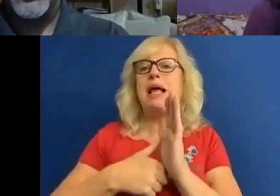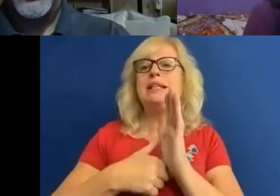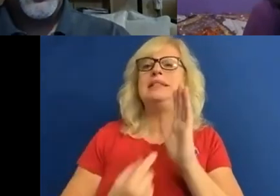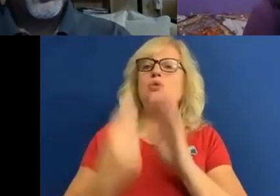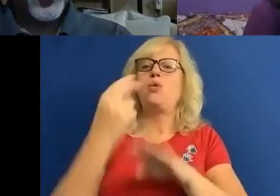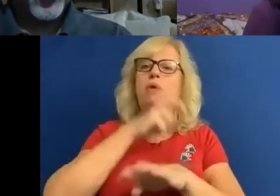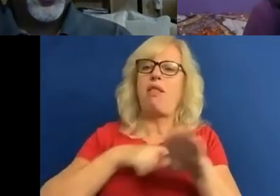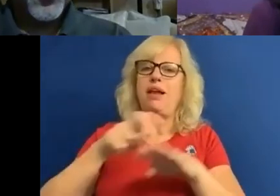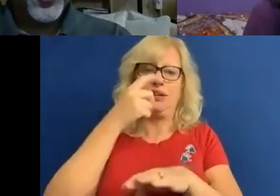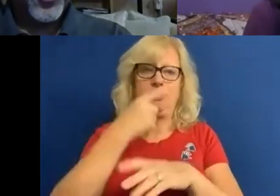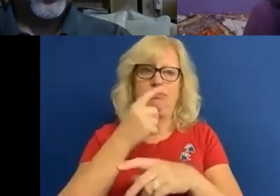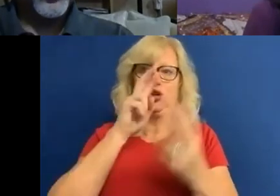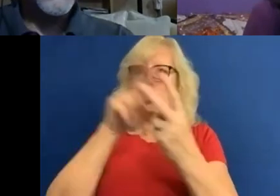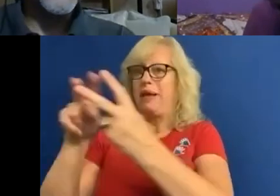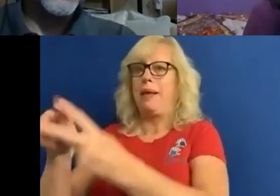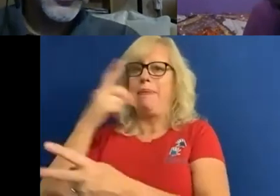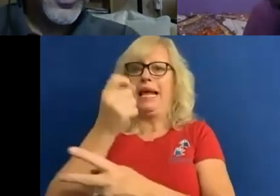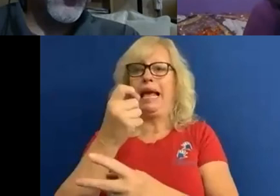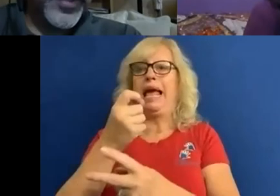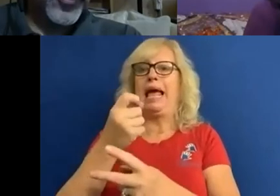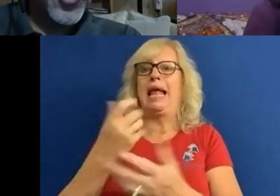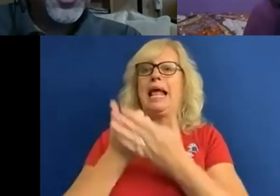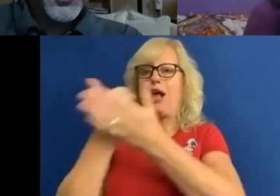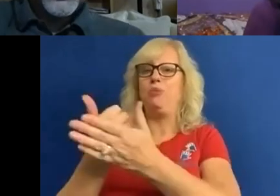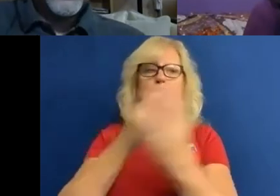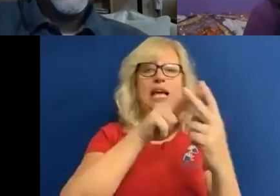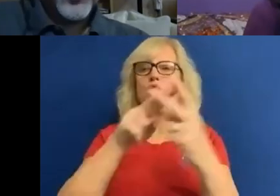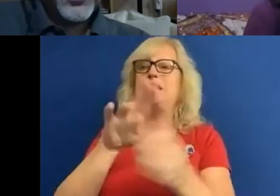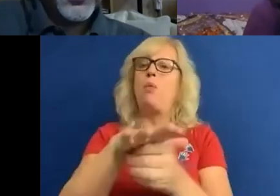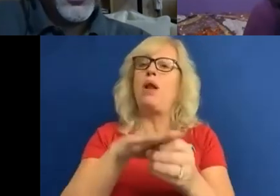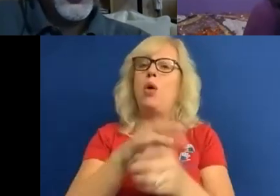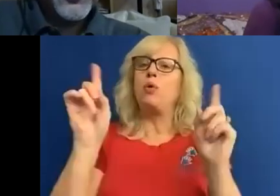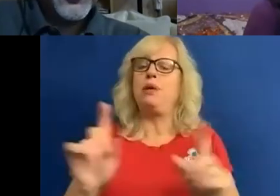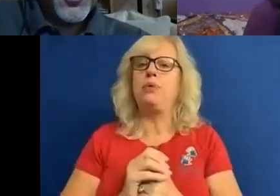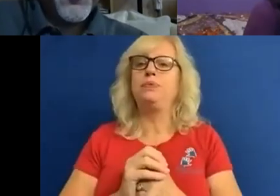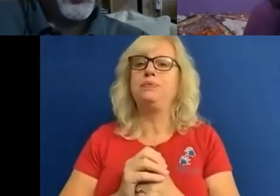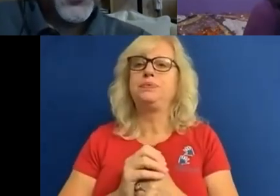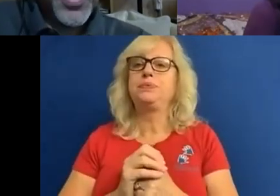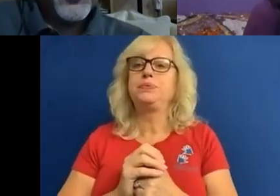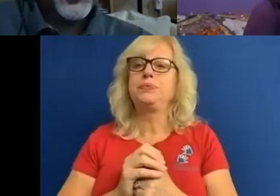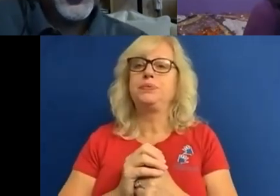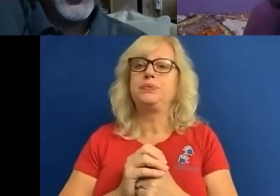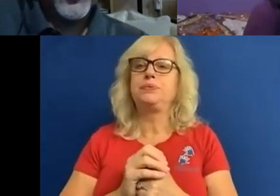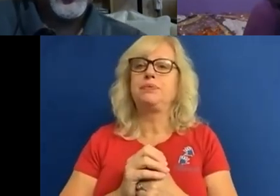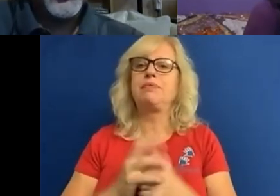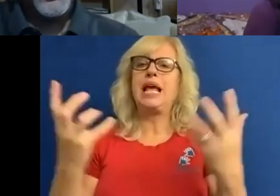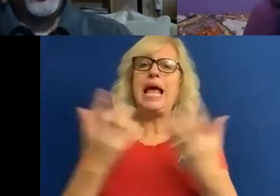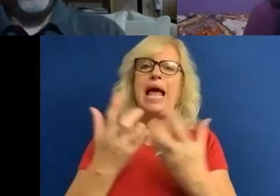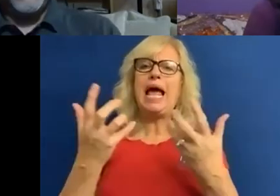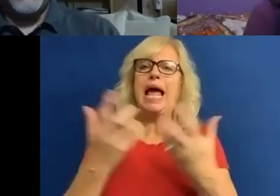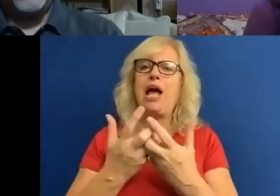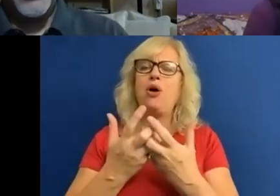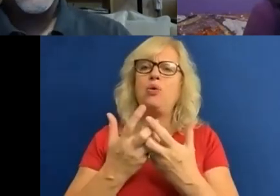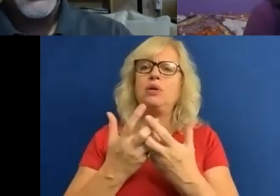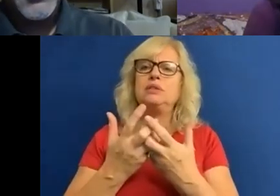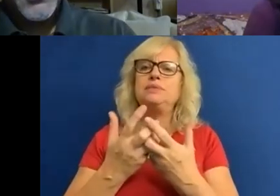with local people and local organizations. Thank you for that question. The next one is how to distinguish between not